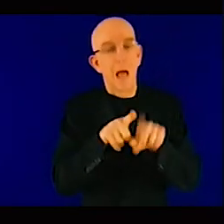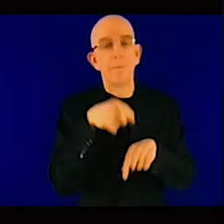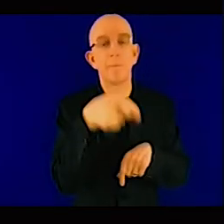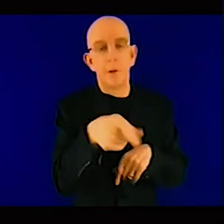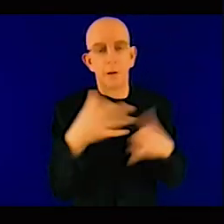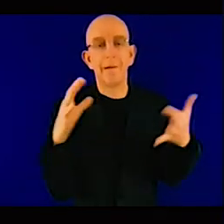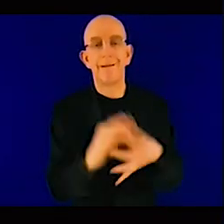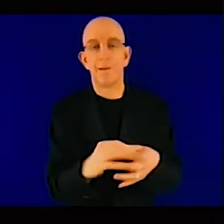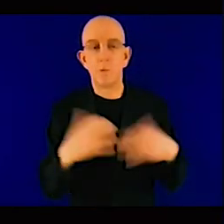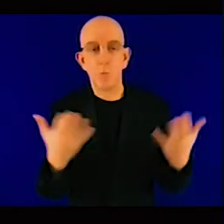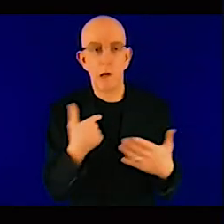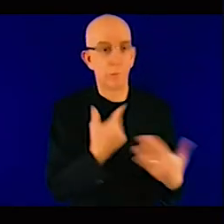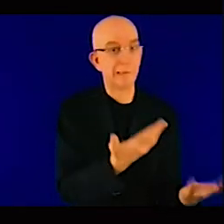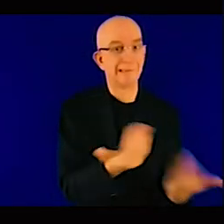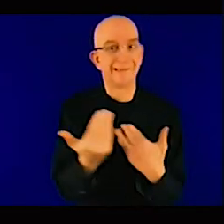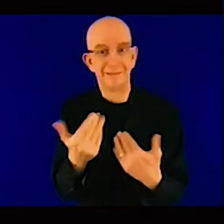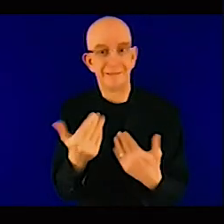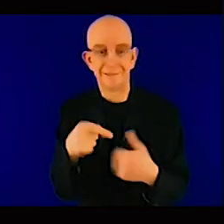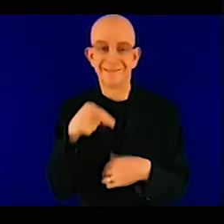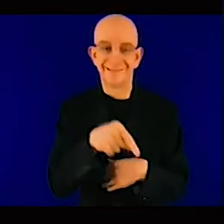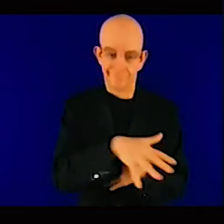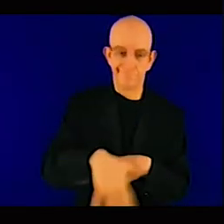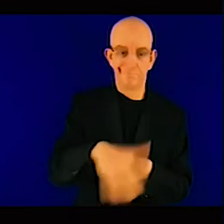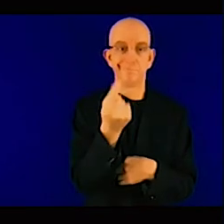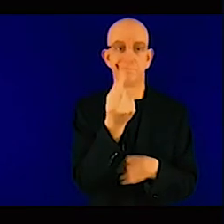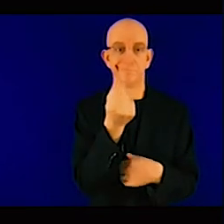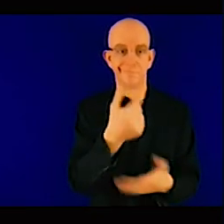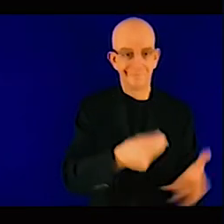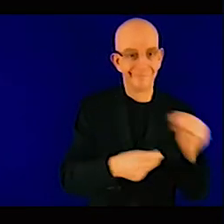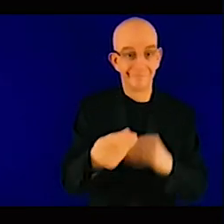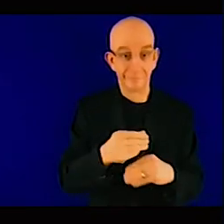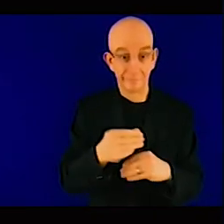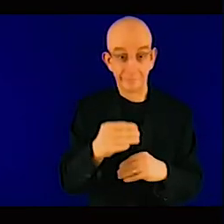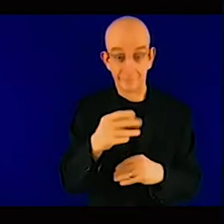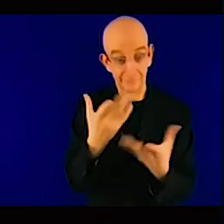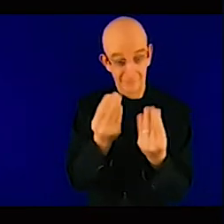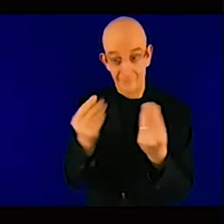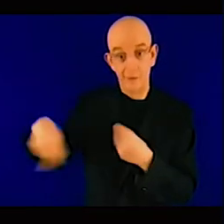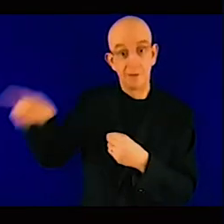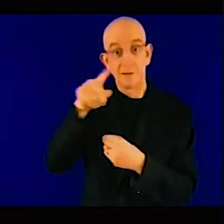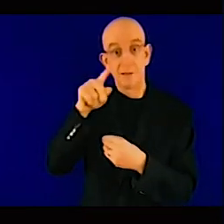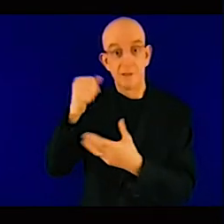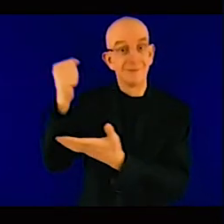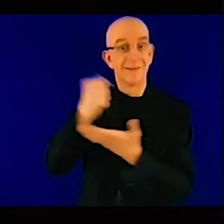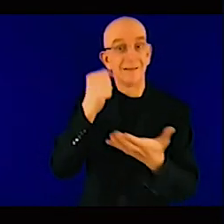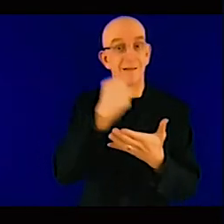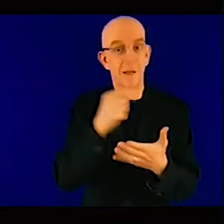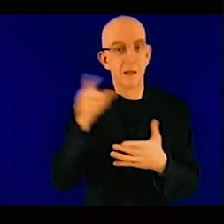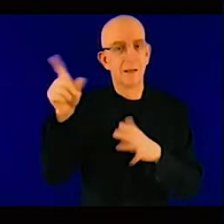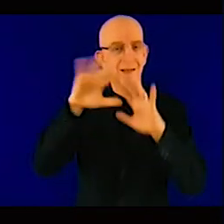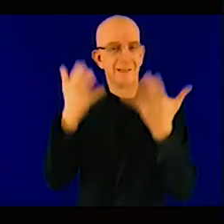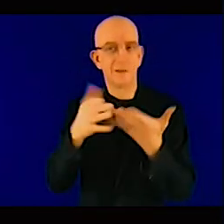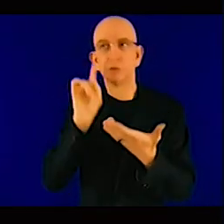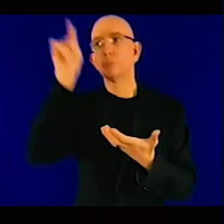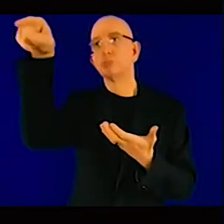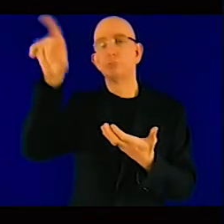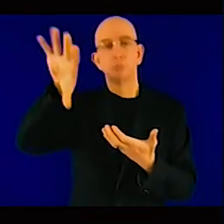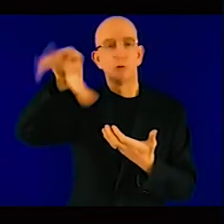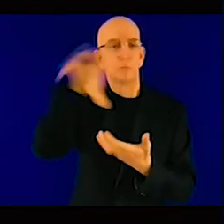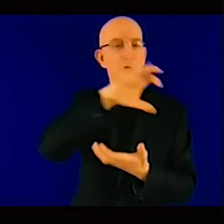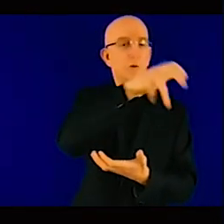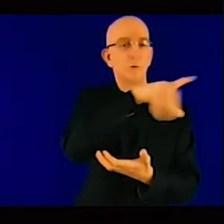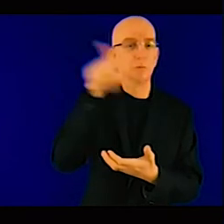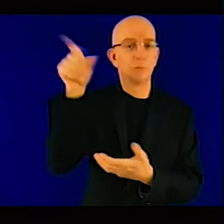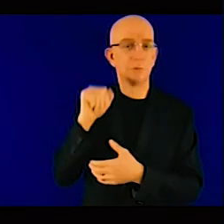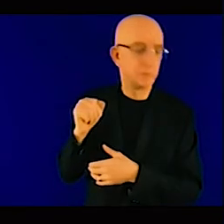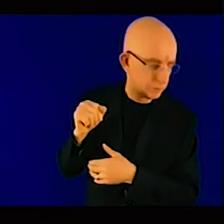you're getting loans in probably dollars and meanwhile you're a developer you're receiving your funds from the end consumers